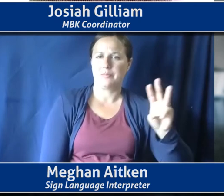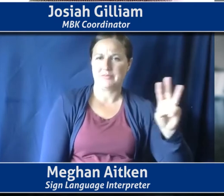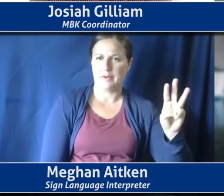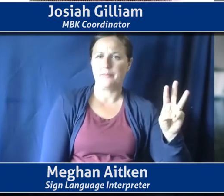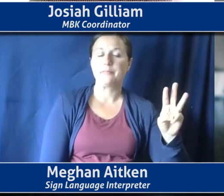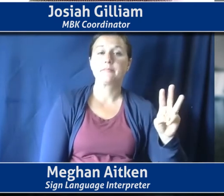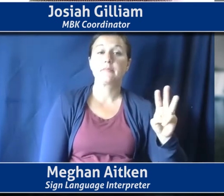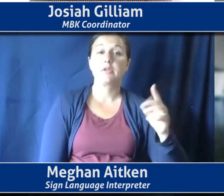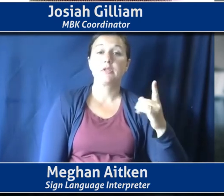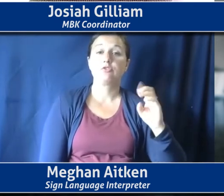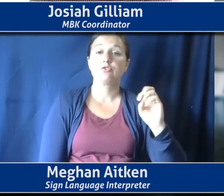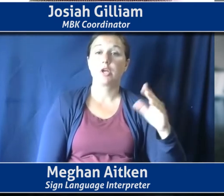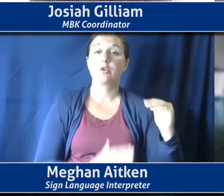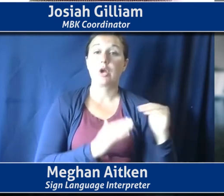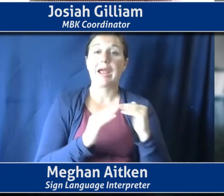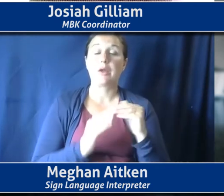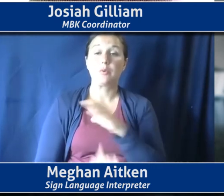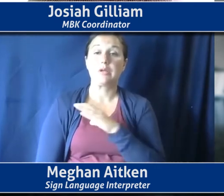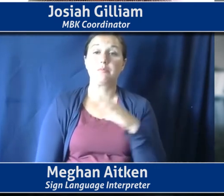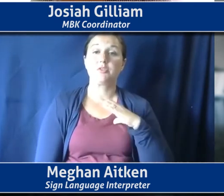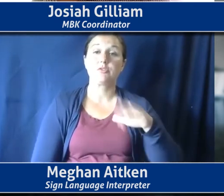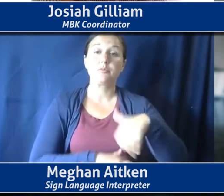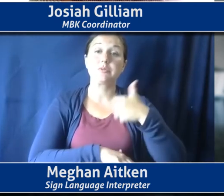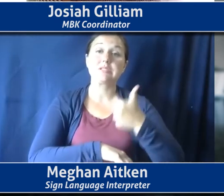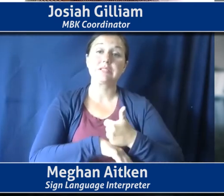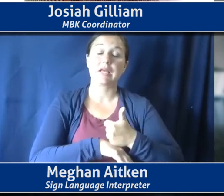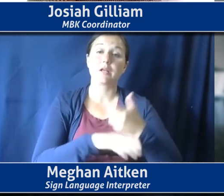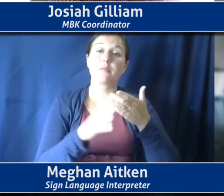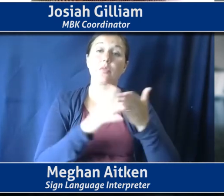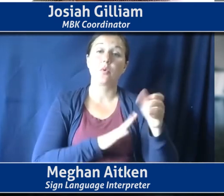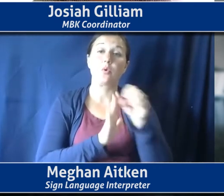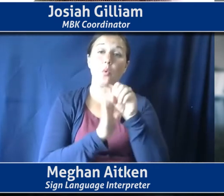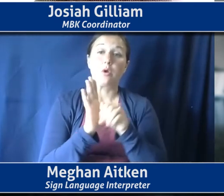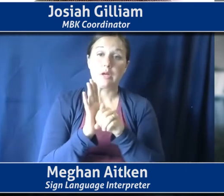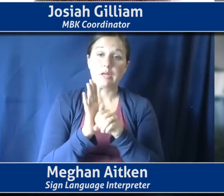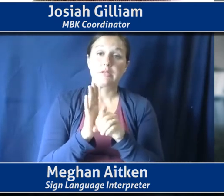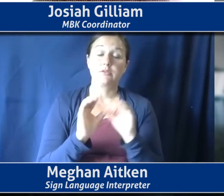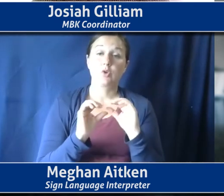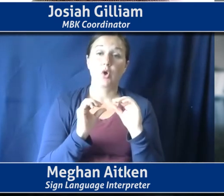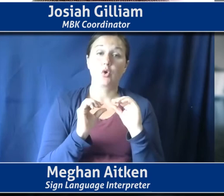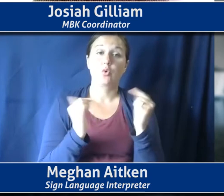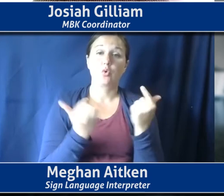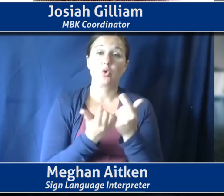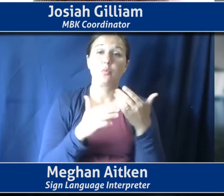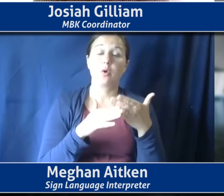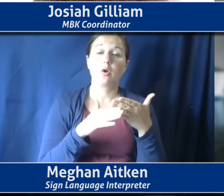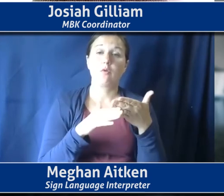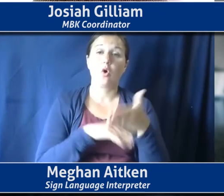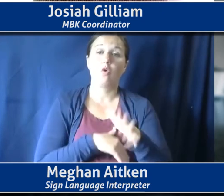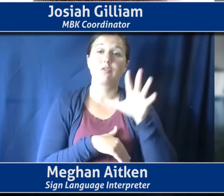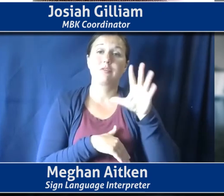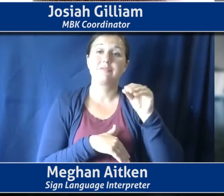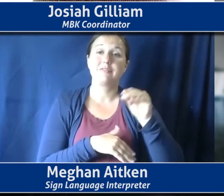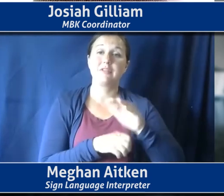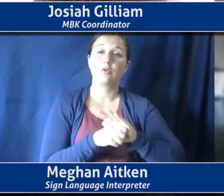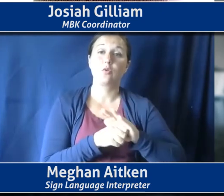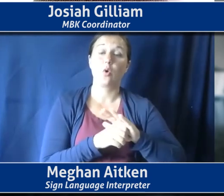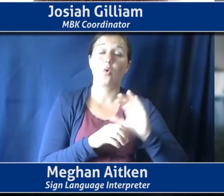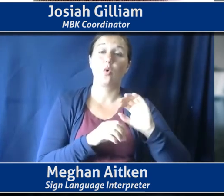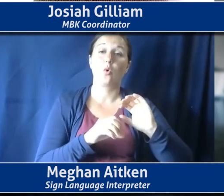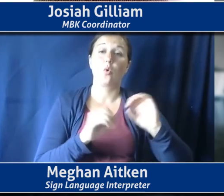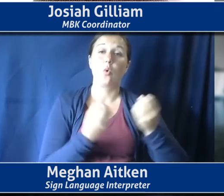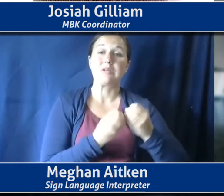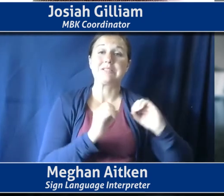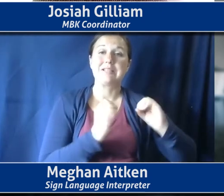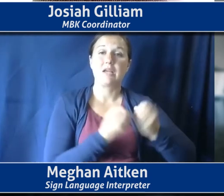the gender equity commission was created by an ordinance, um, that, uh, a group of over 50, uh, local organizations came together